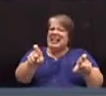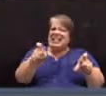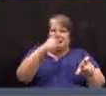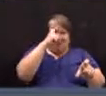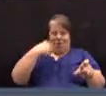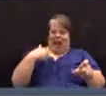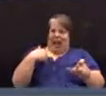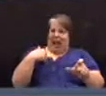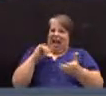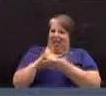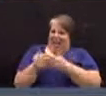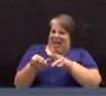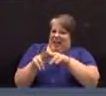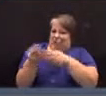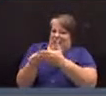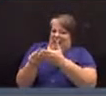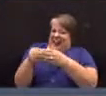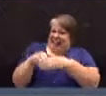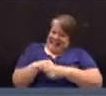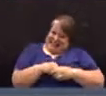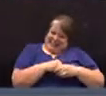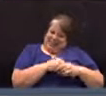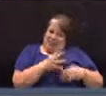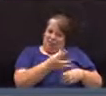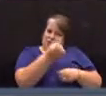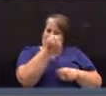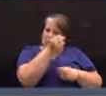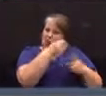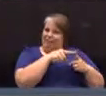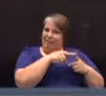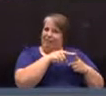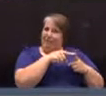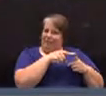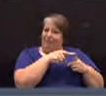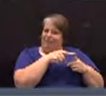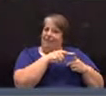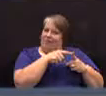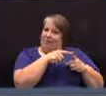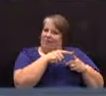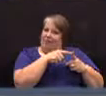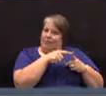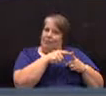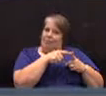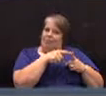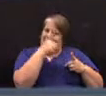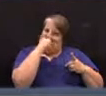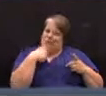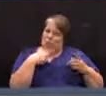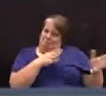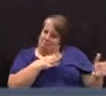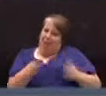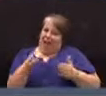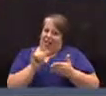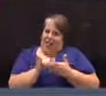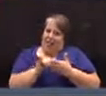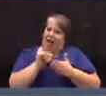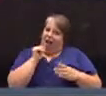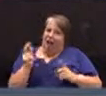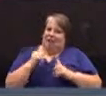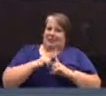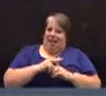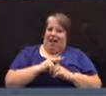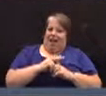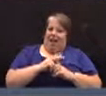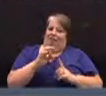had a certain amount of money in reserve because of precisely the fact that we had an unassigned fund balance.